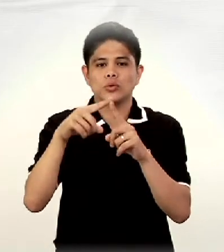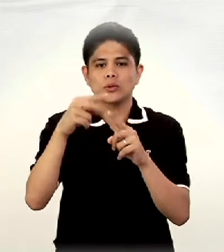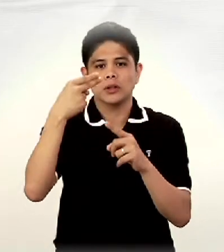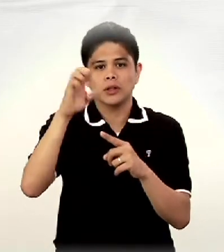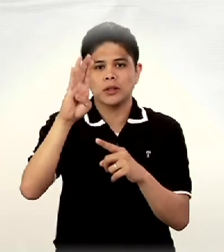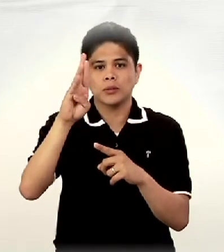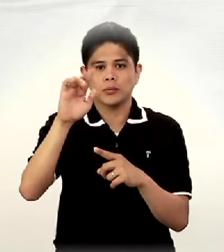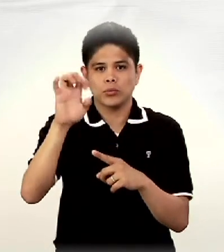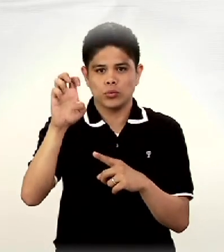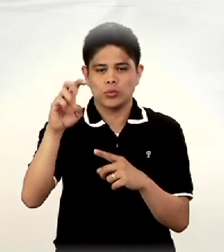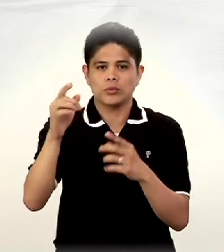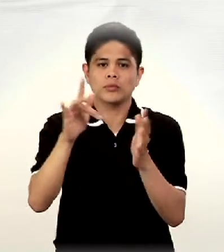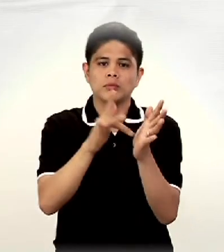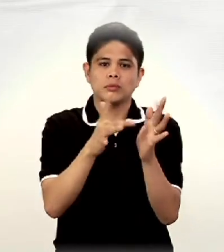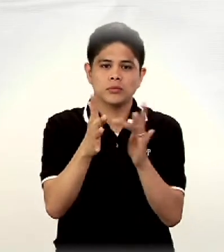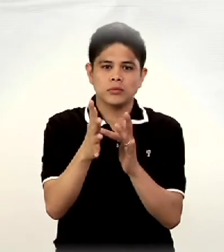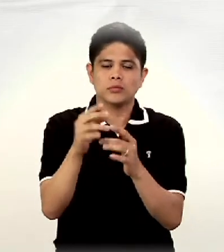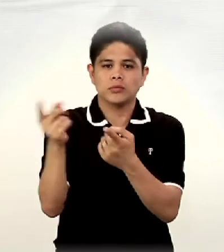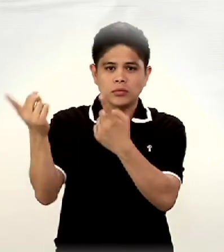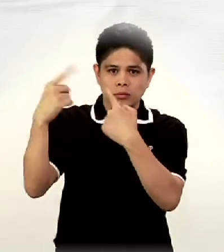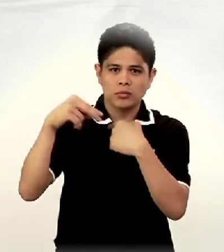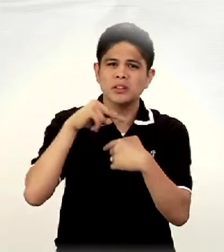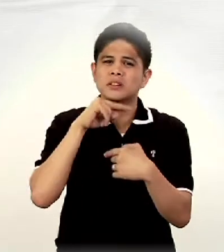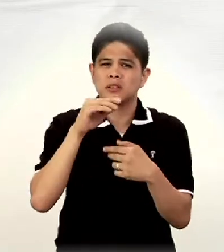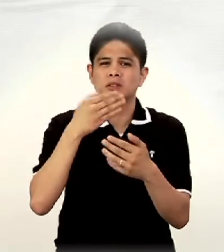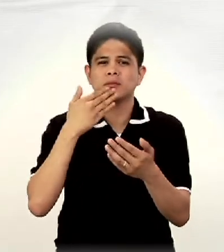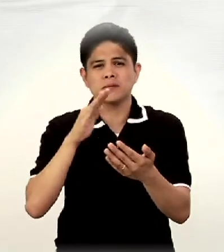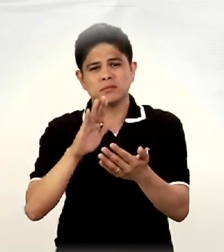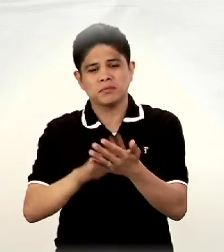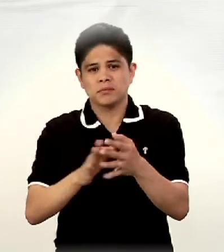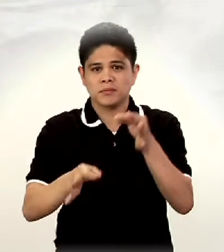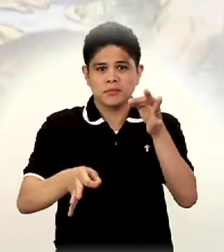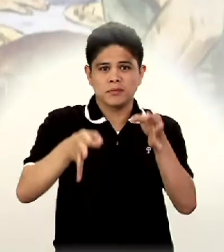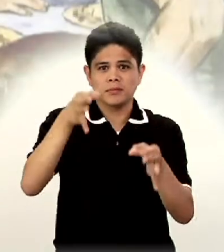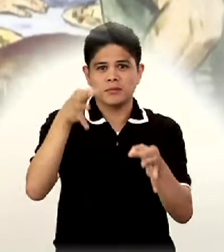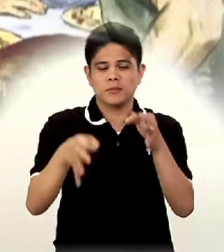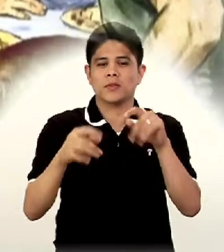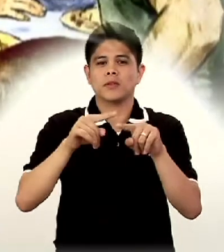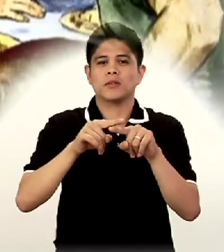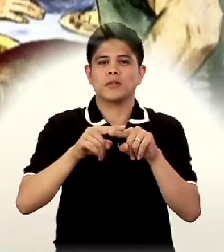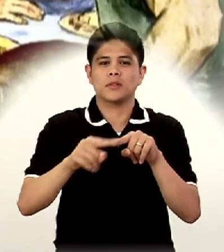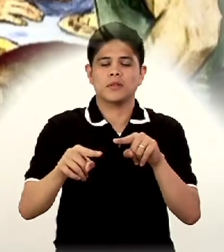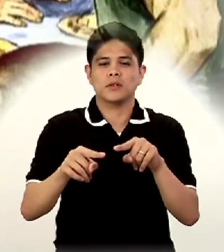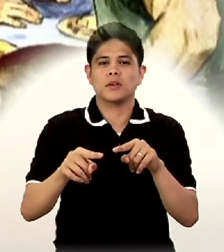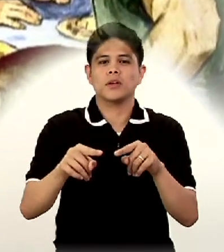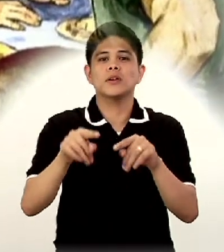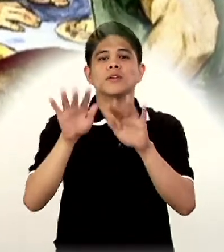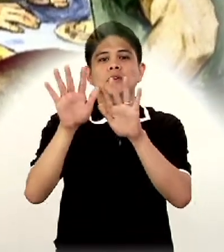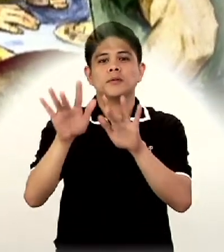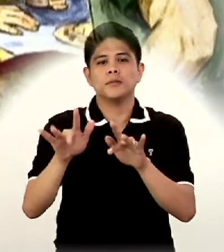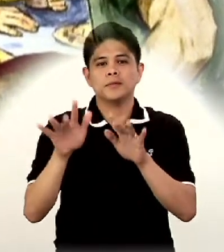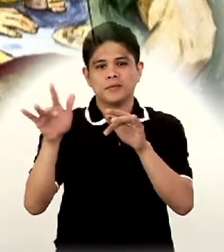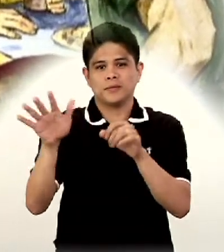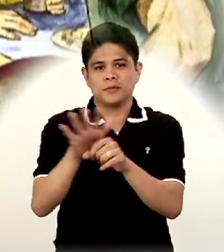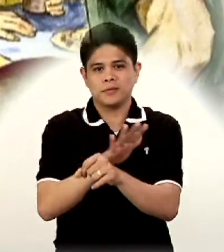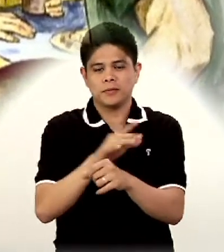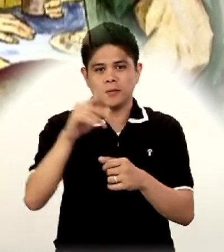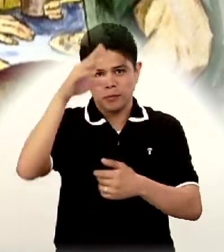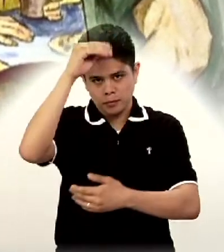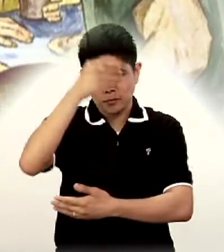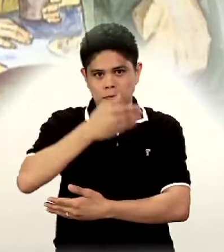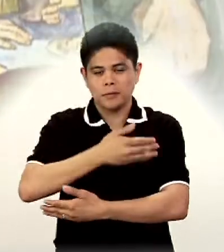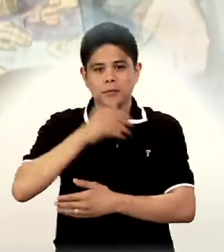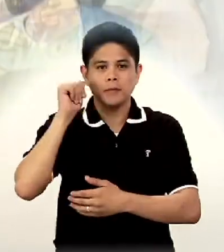came to us not as a harsh judge, but as a compassionate brother.